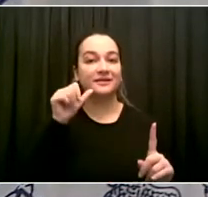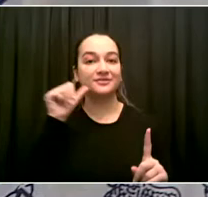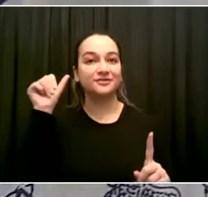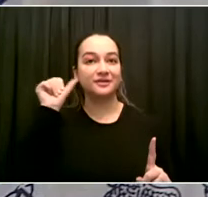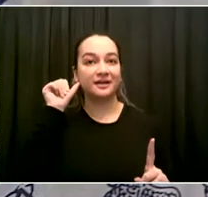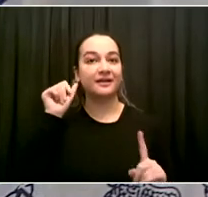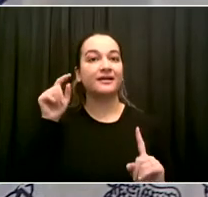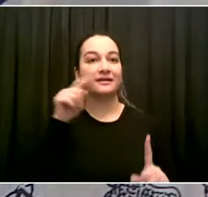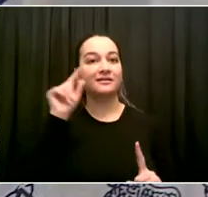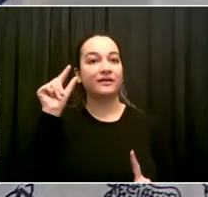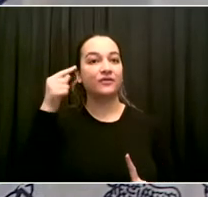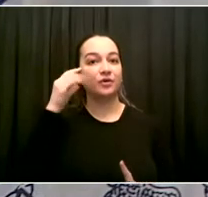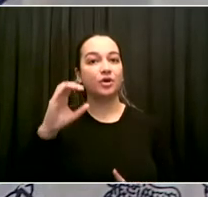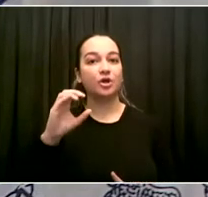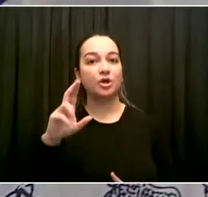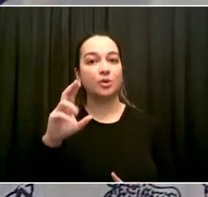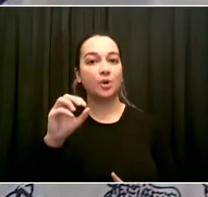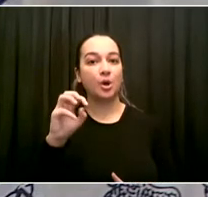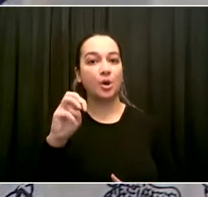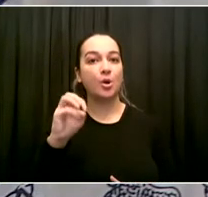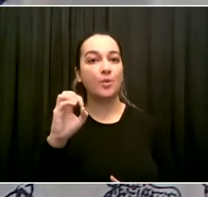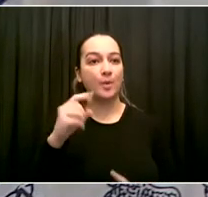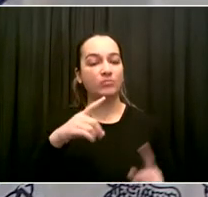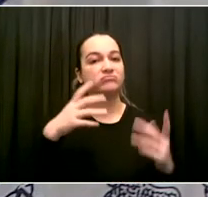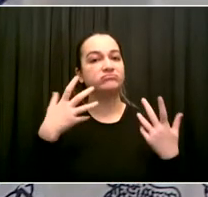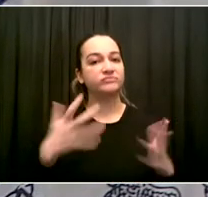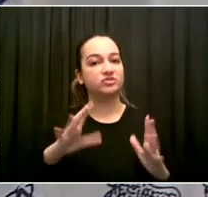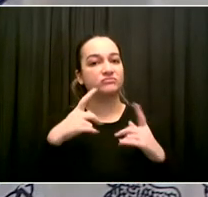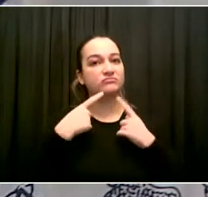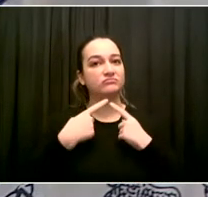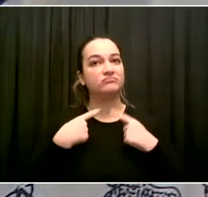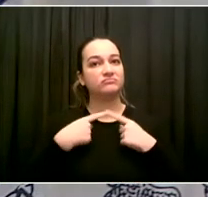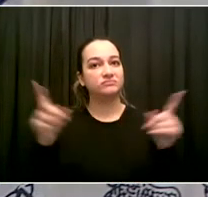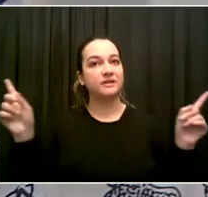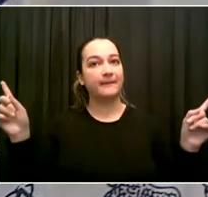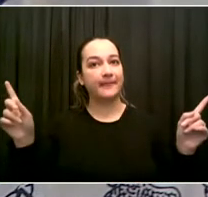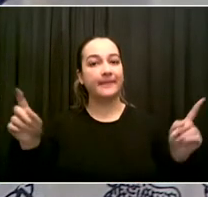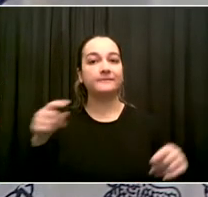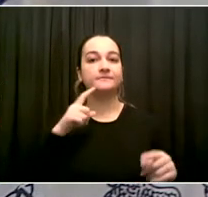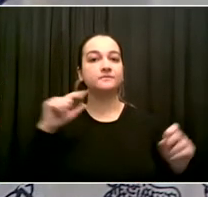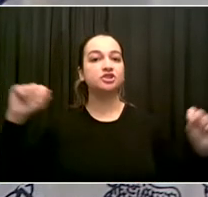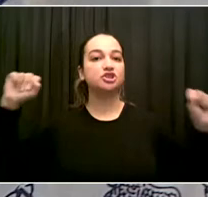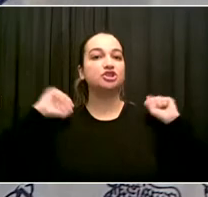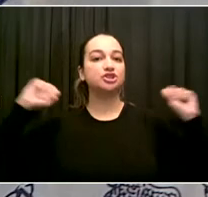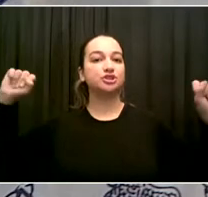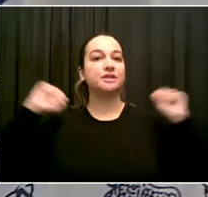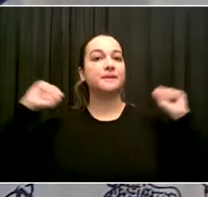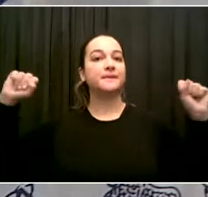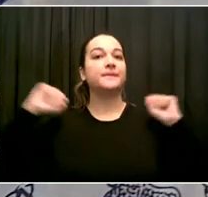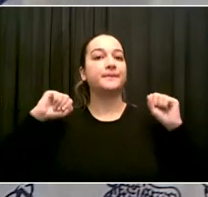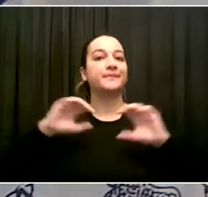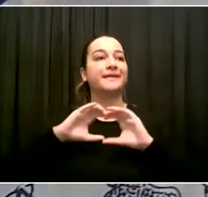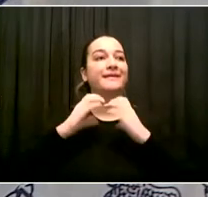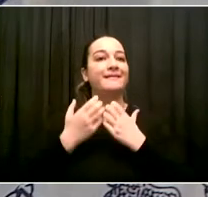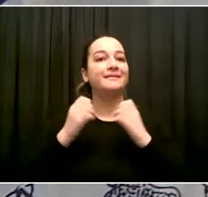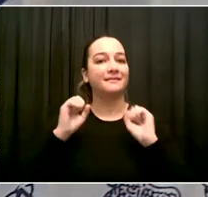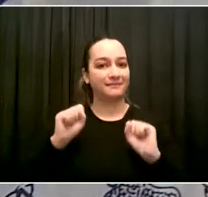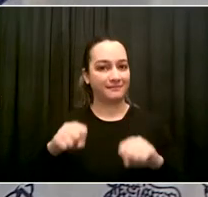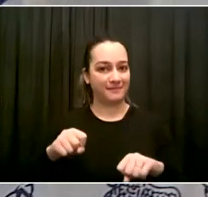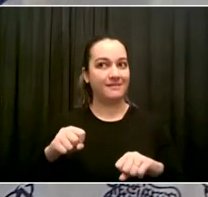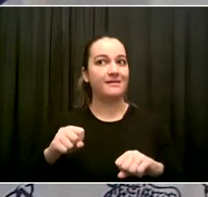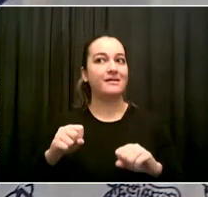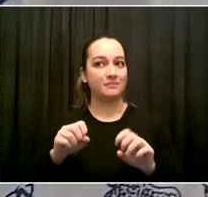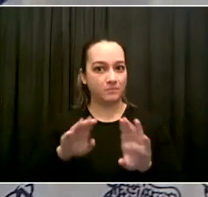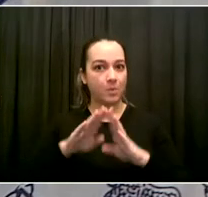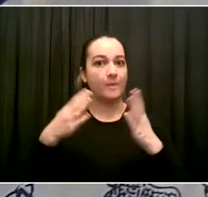boutique fitness could resume in New York City next week. Was your health department notified in advance of that announcement?